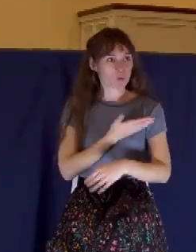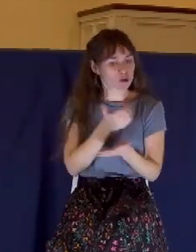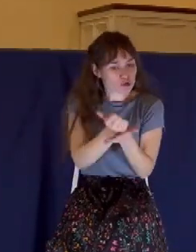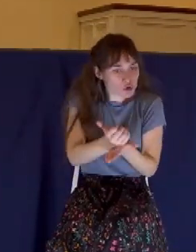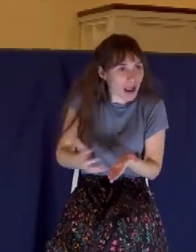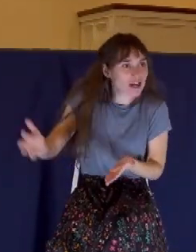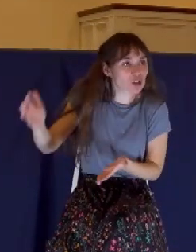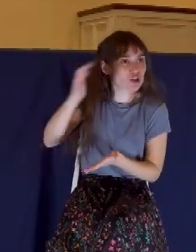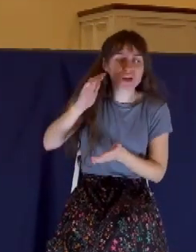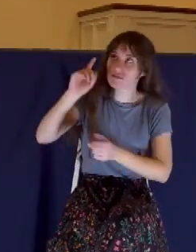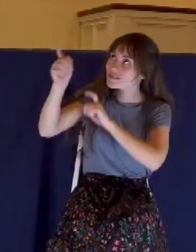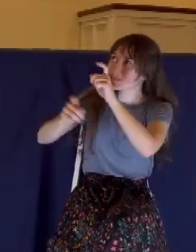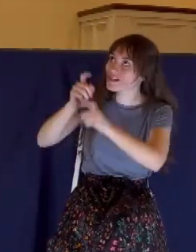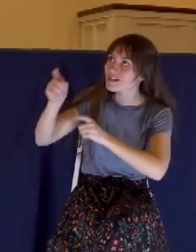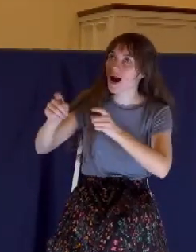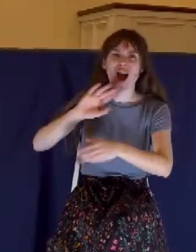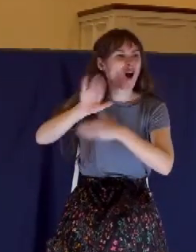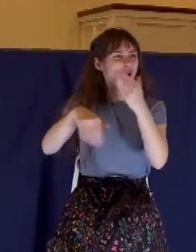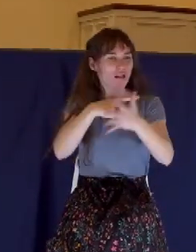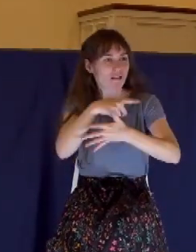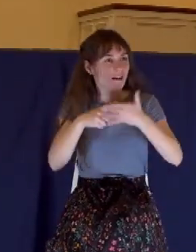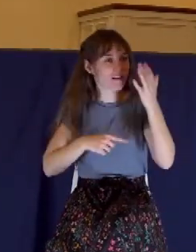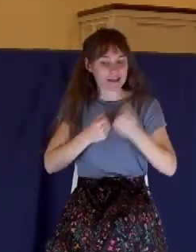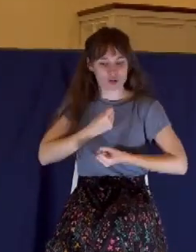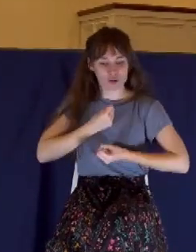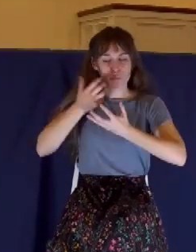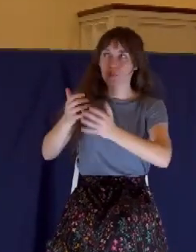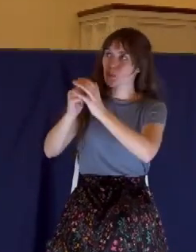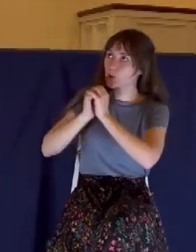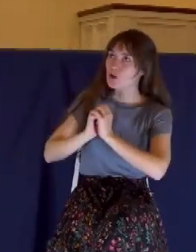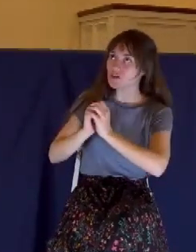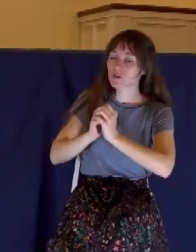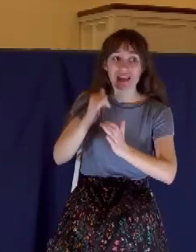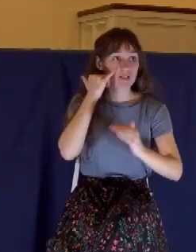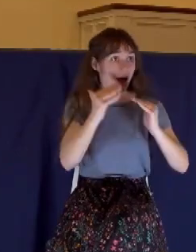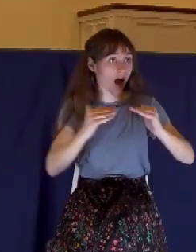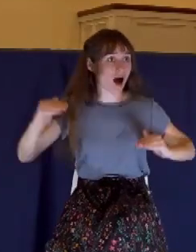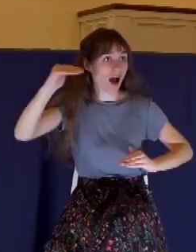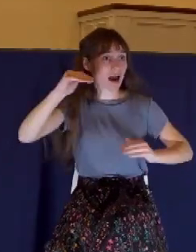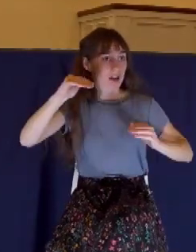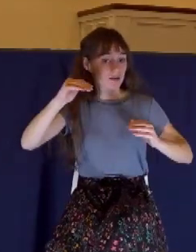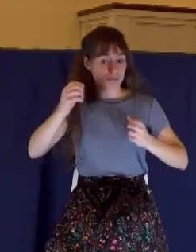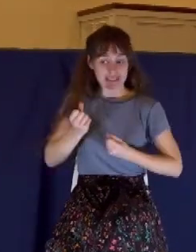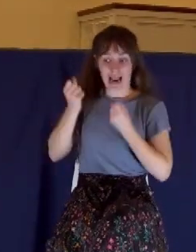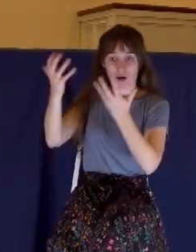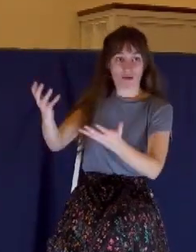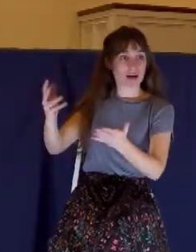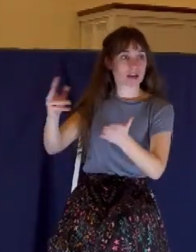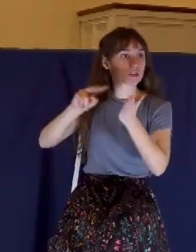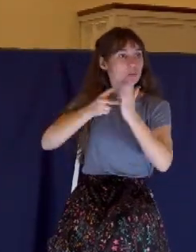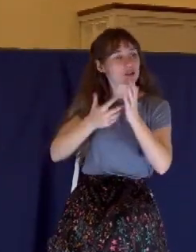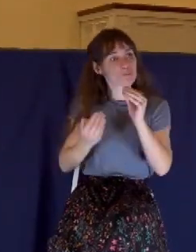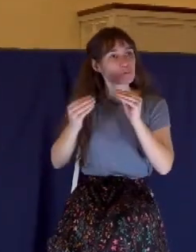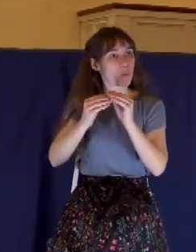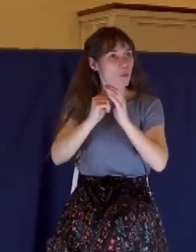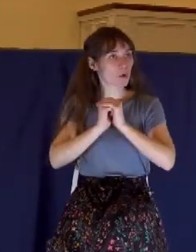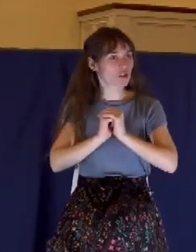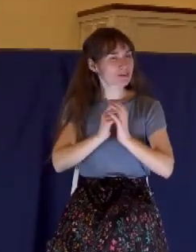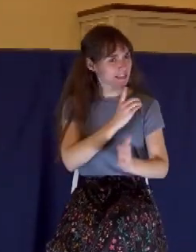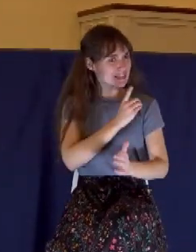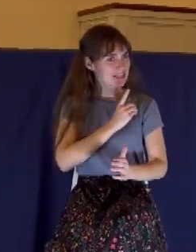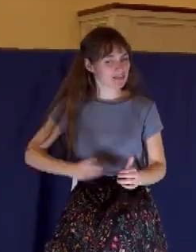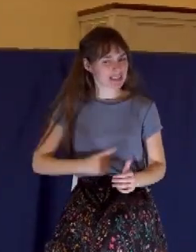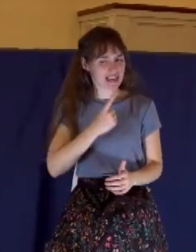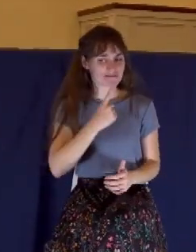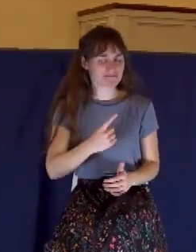worship and the greater the sacrifice, the greater the worship. David said, I will not offer anything that costs me nothing. I want